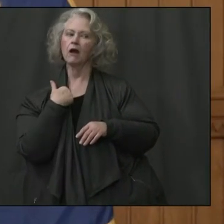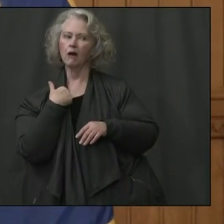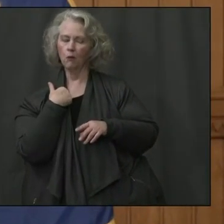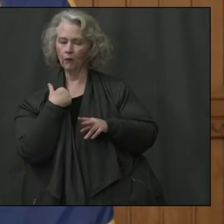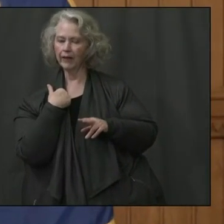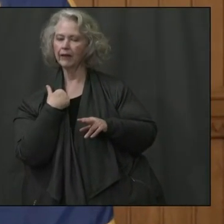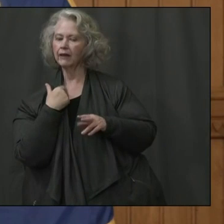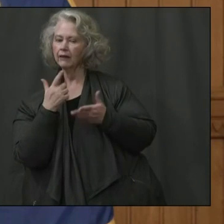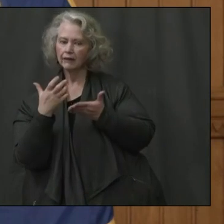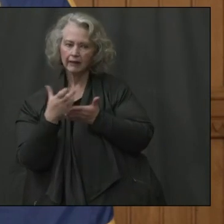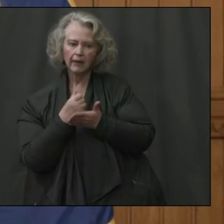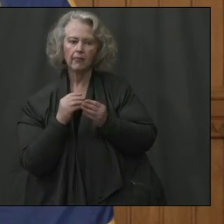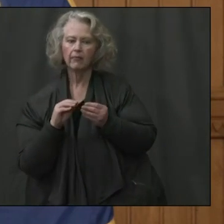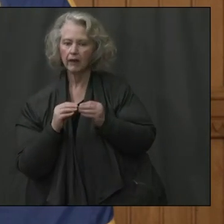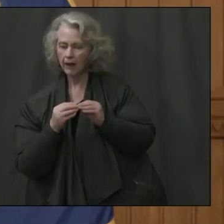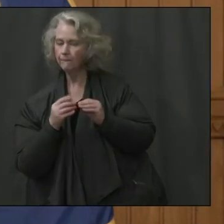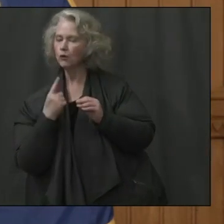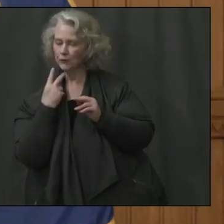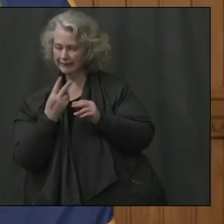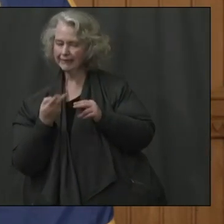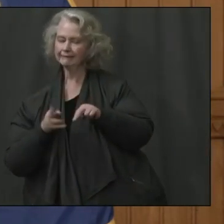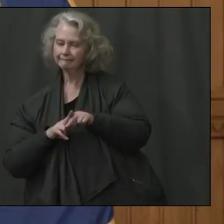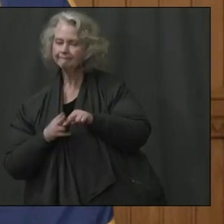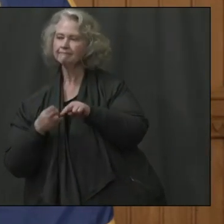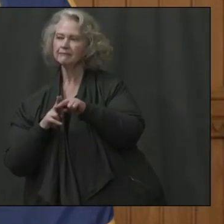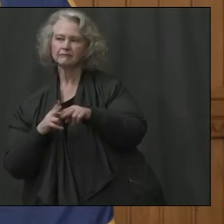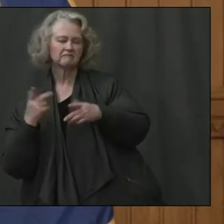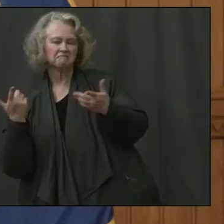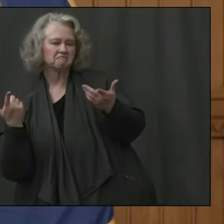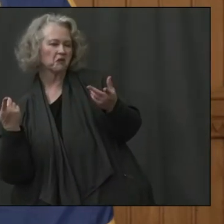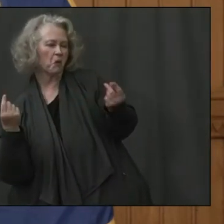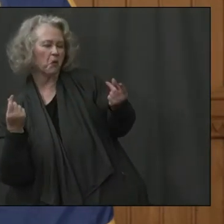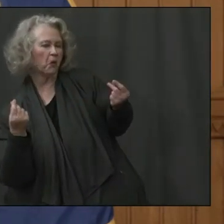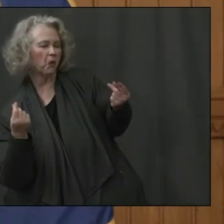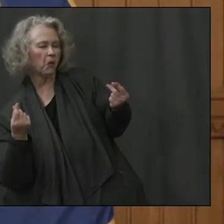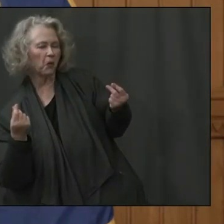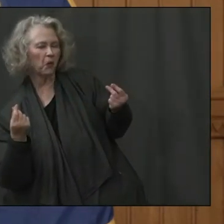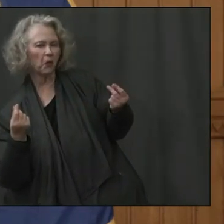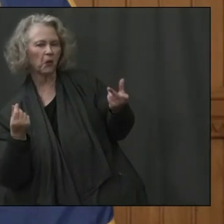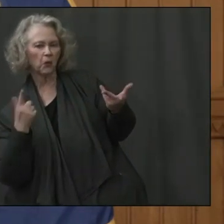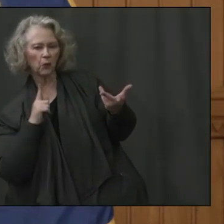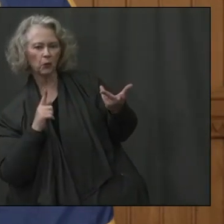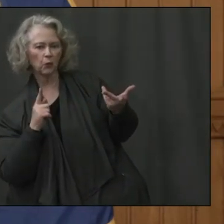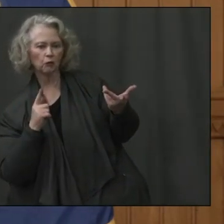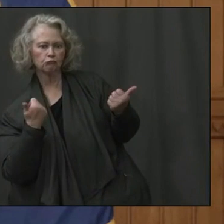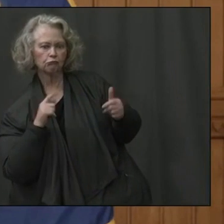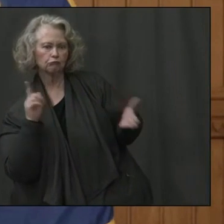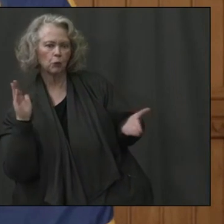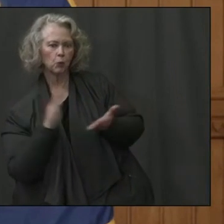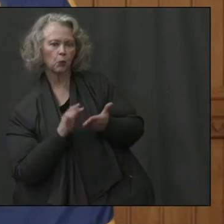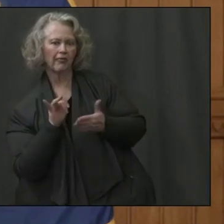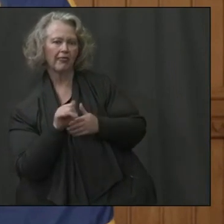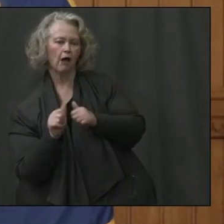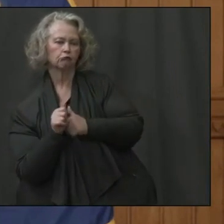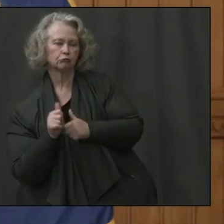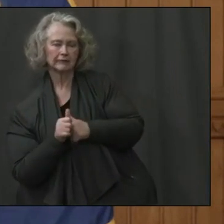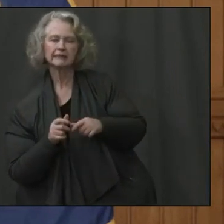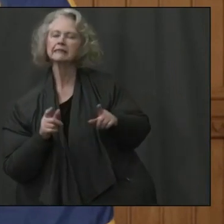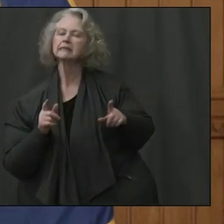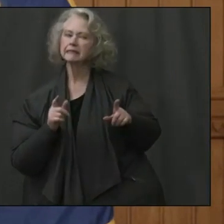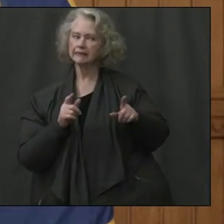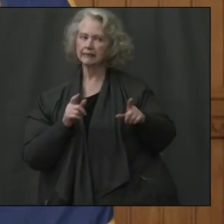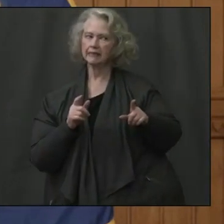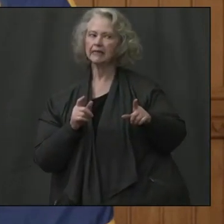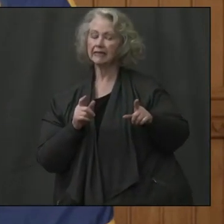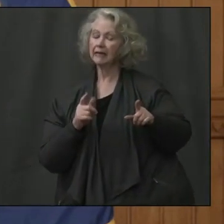nursing homes, the numbers continue to increase. So what are you doing with, to kind of limit the risk, or I don't know if you can? So, being that it's the